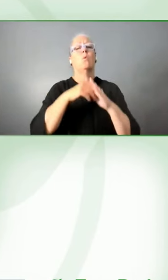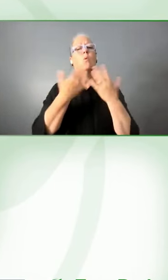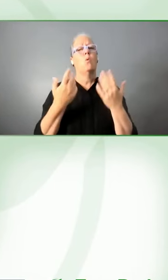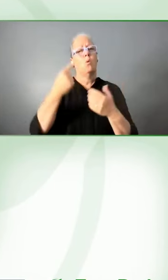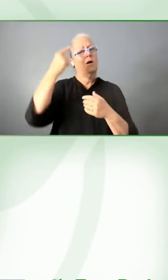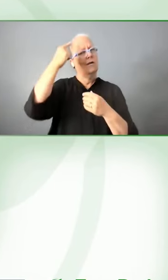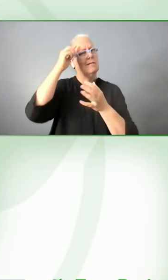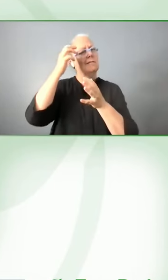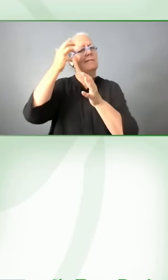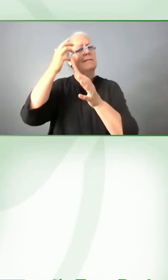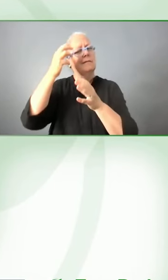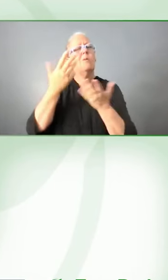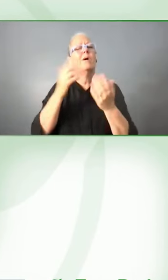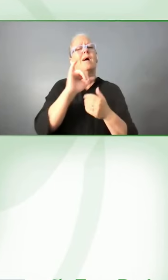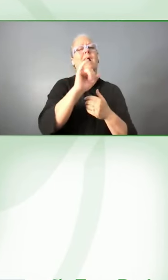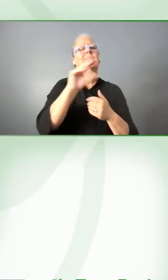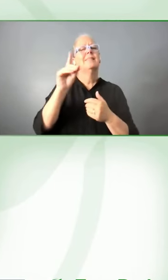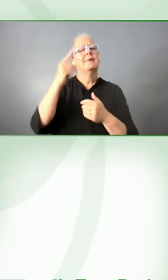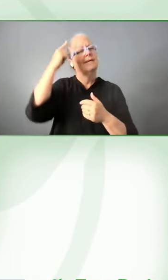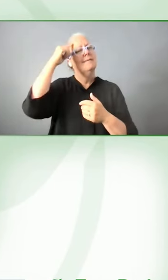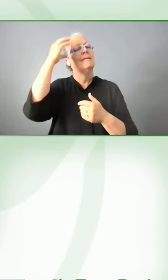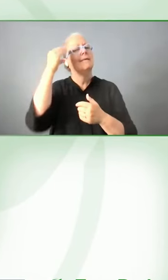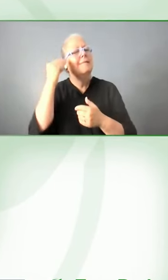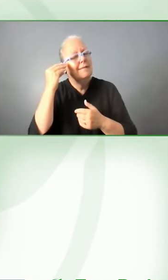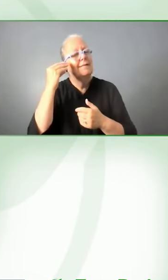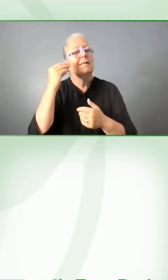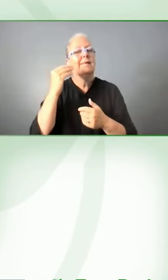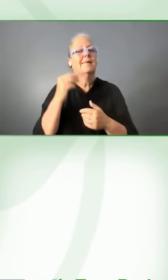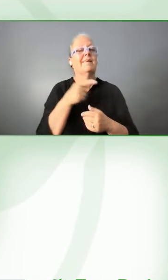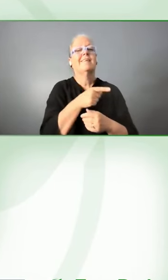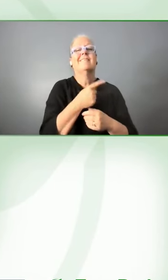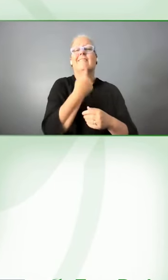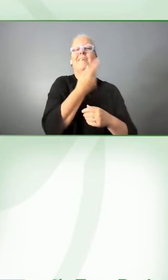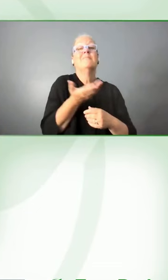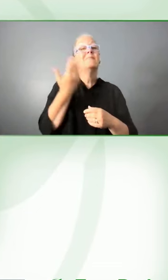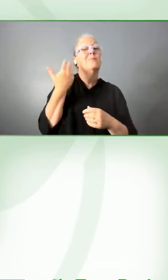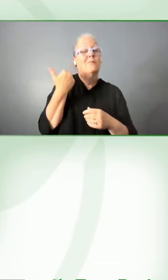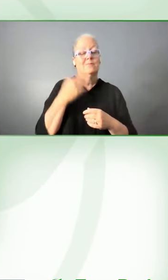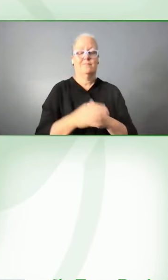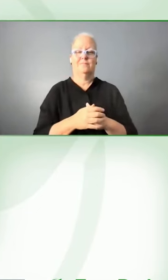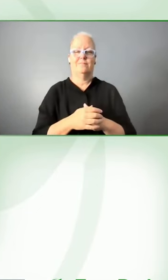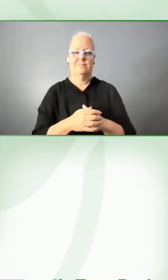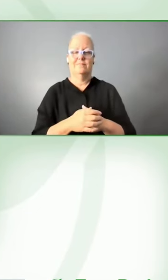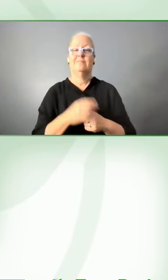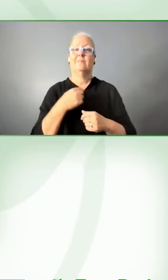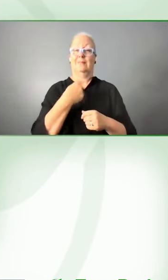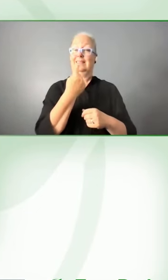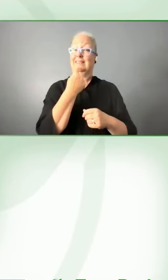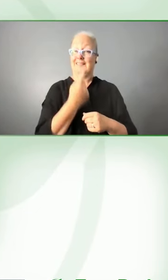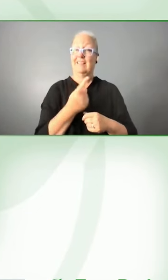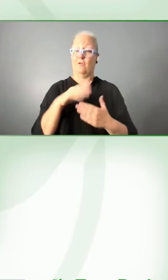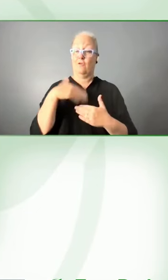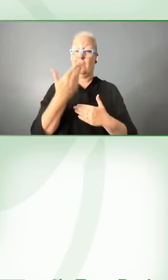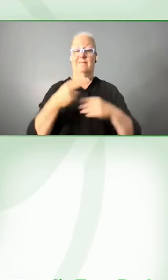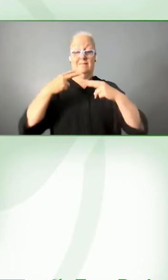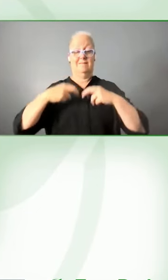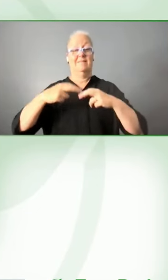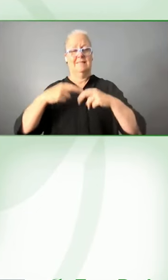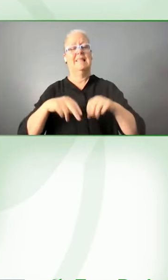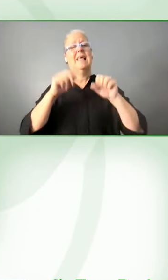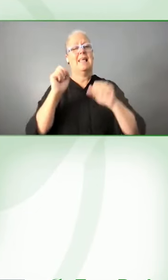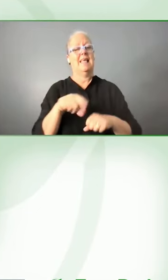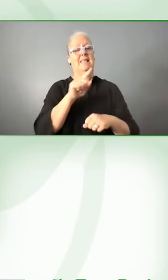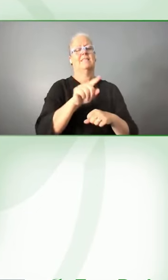so where this is what katherine was talking about uh we concluded that we should adapt internet banking and mobile banking